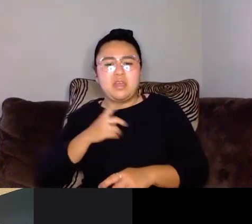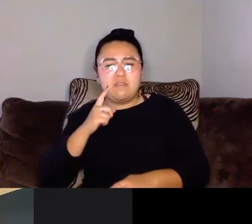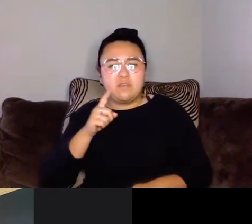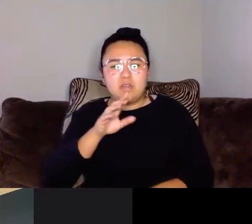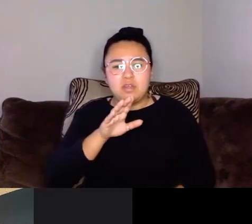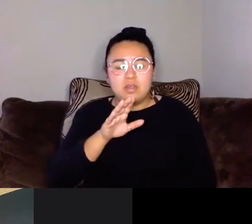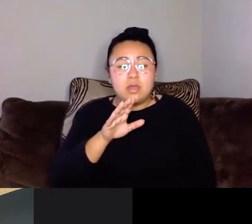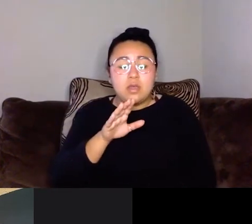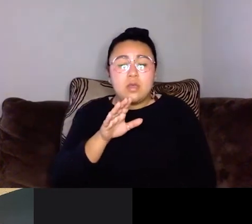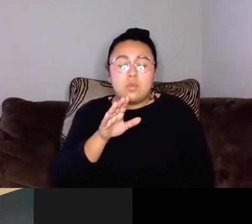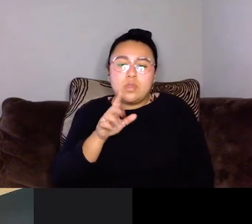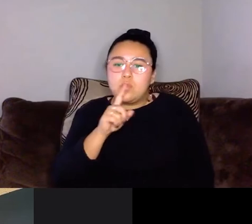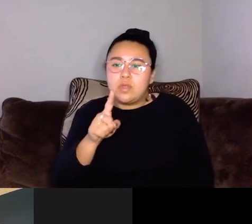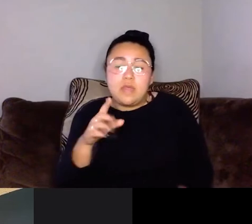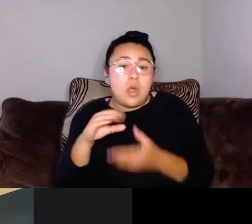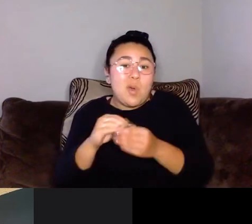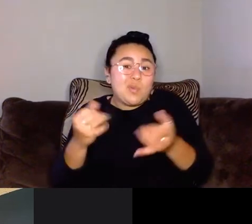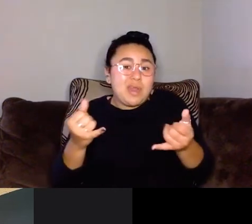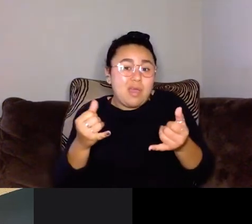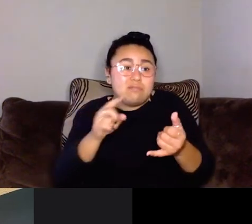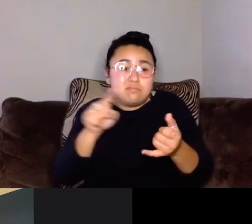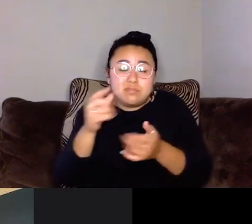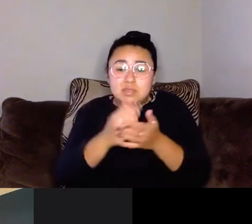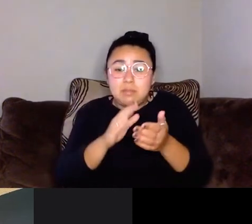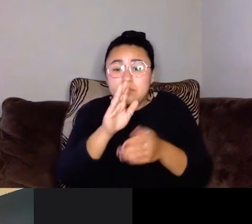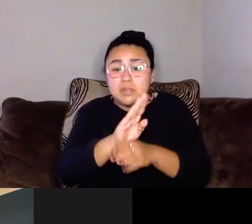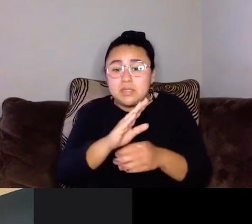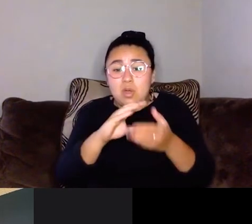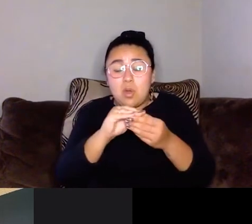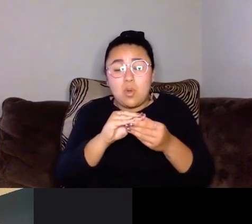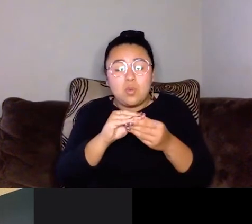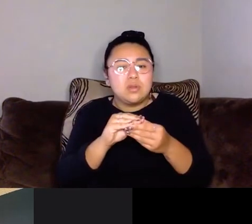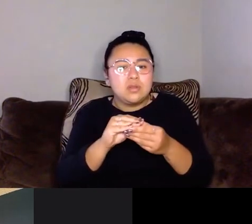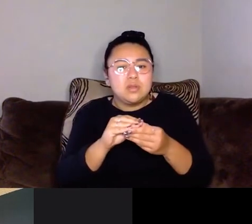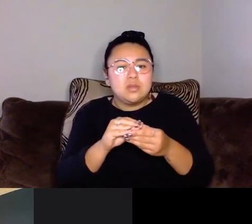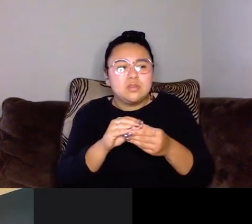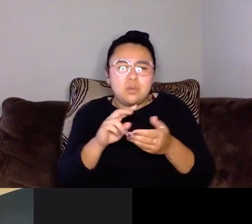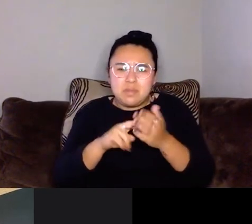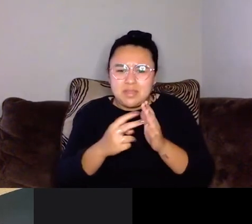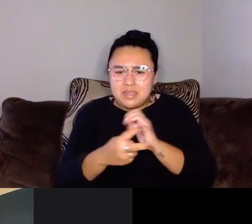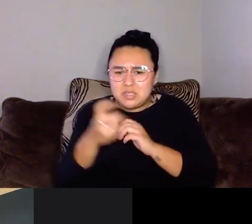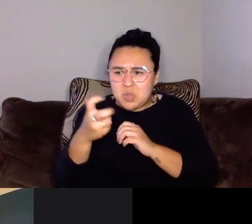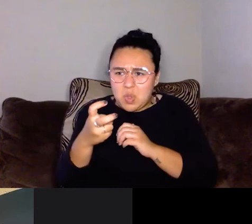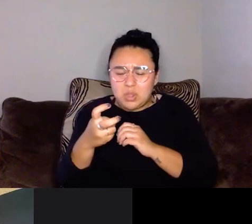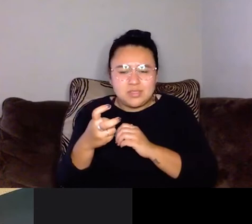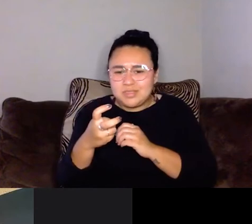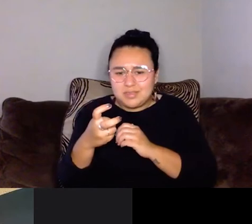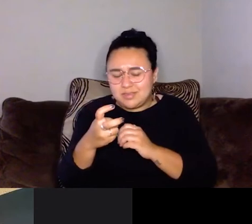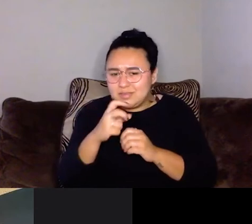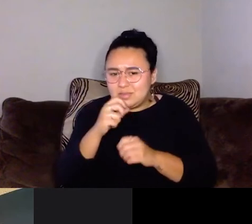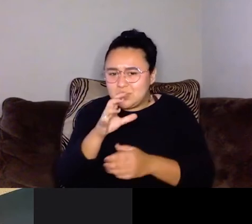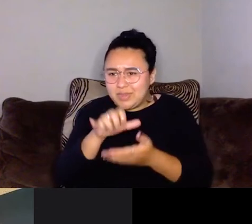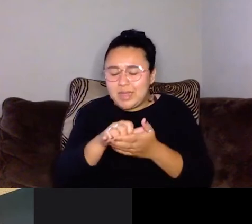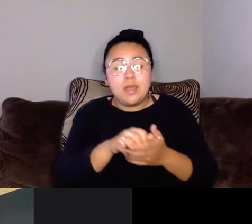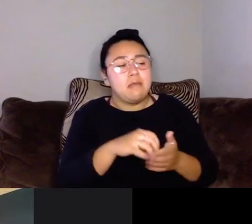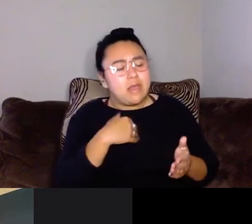that to happen. And I've had quite a few, uh, images stolen over the years and still happens. People that,